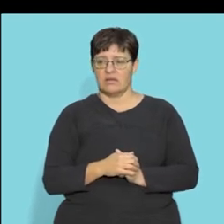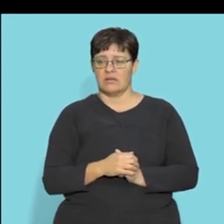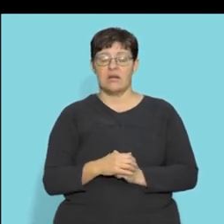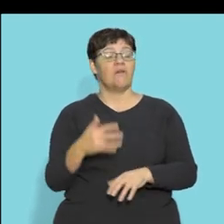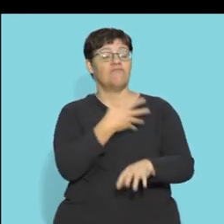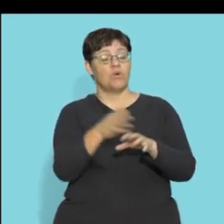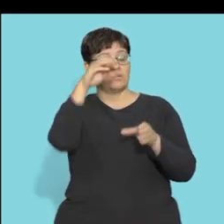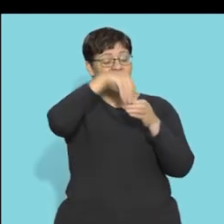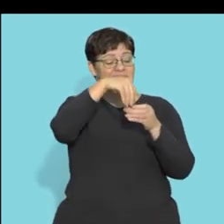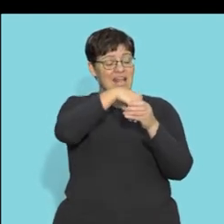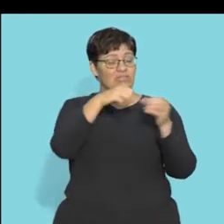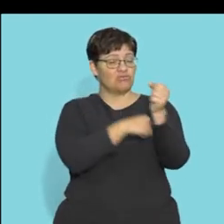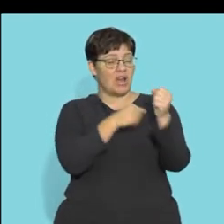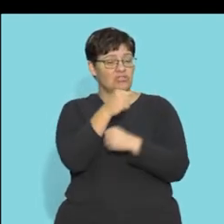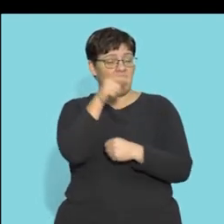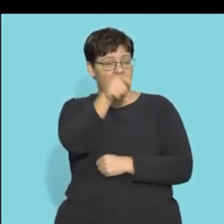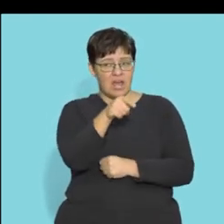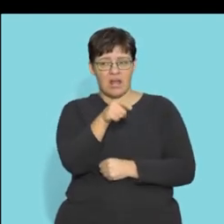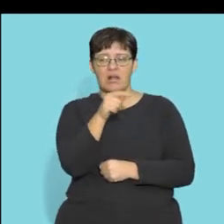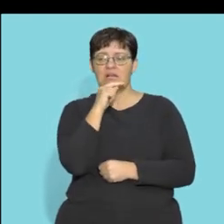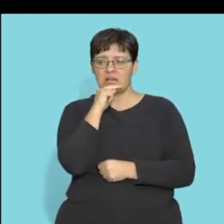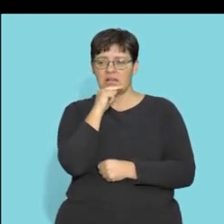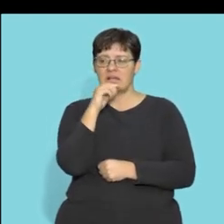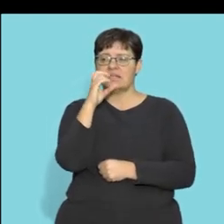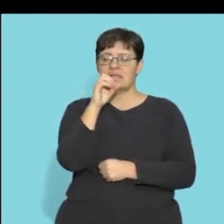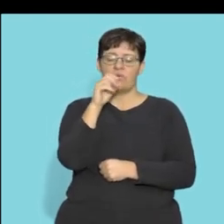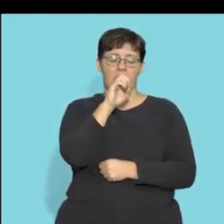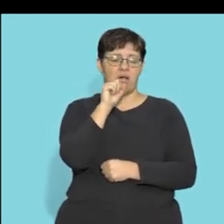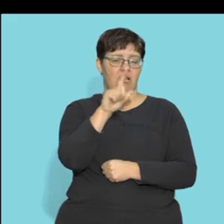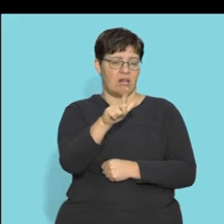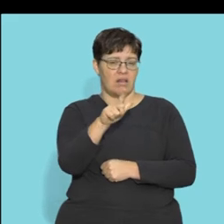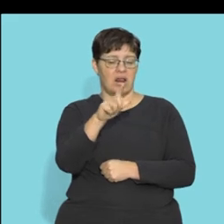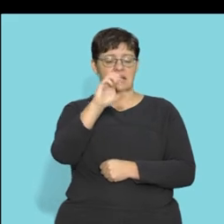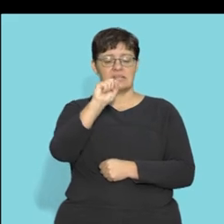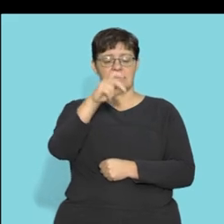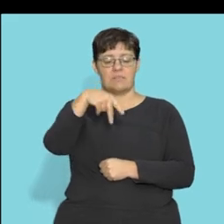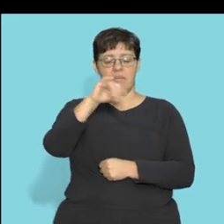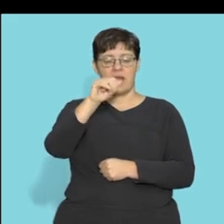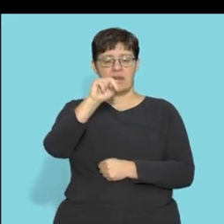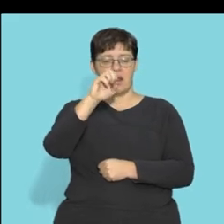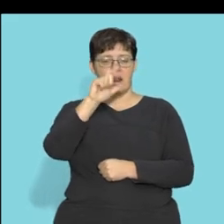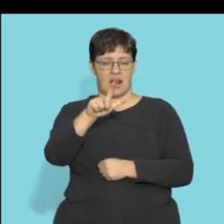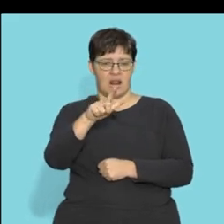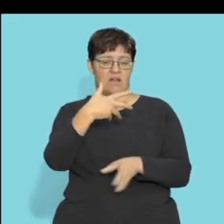And what is the name of the fluid that's found inside the structure? Remember that it's the cerebrospinal fluid.